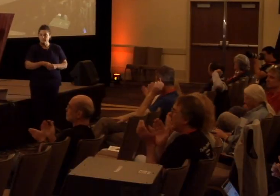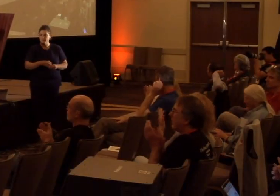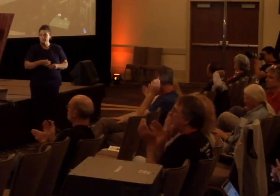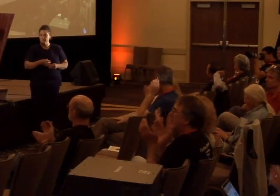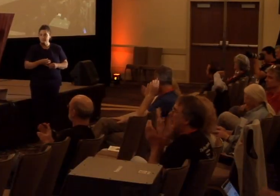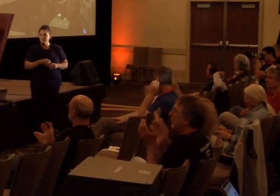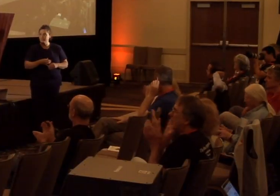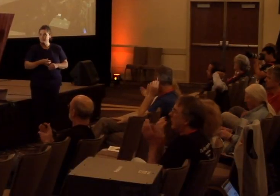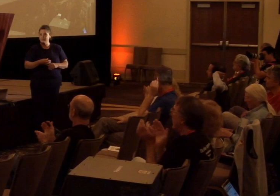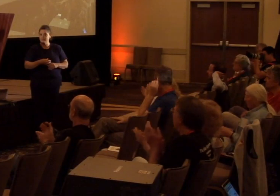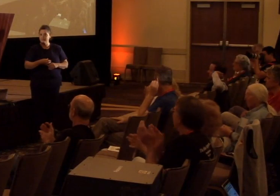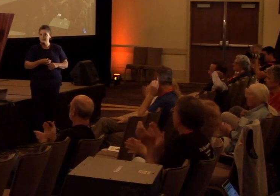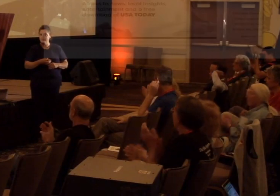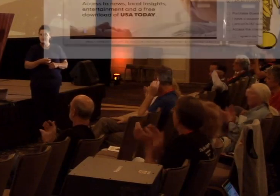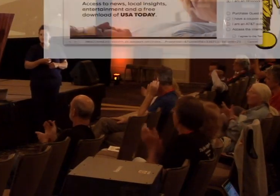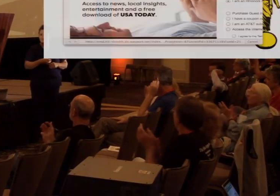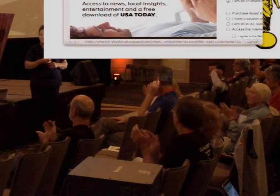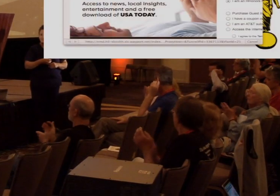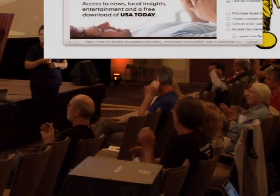Thank you very much.